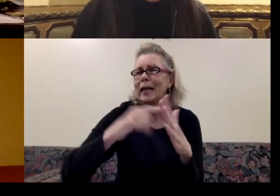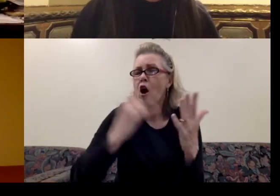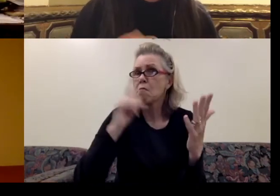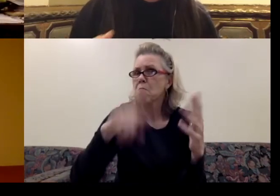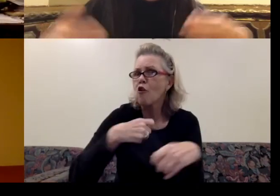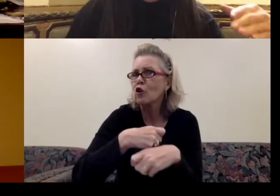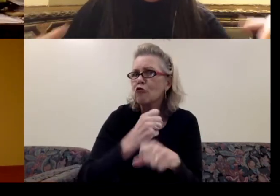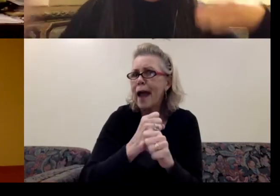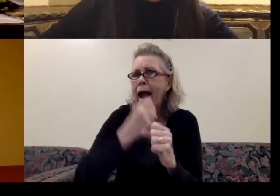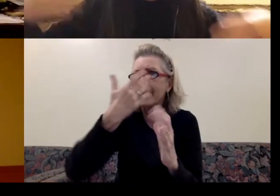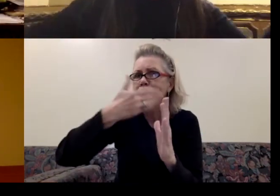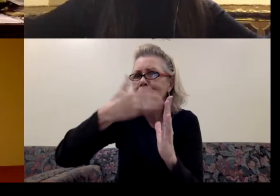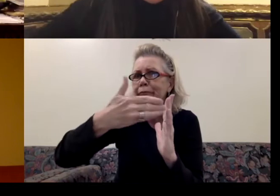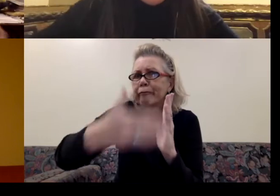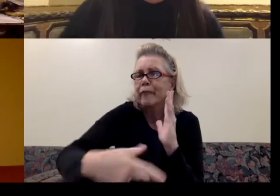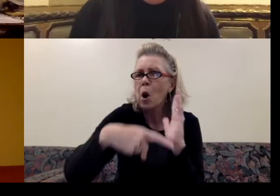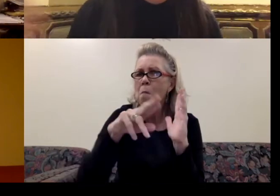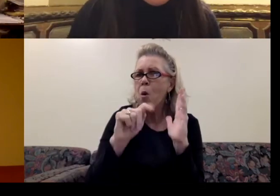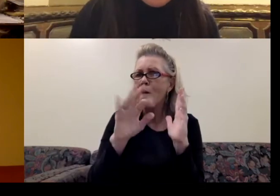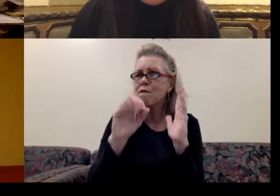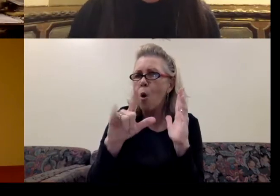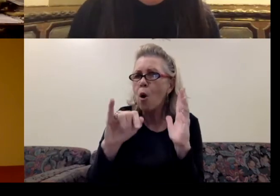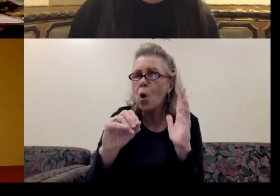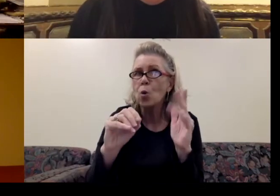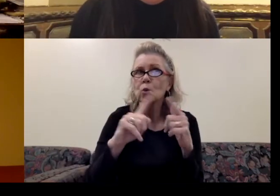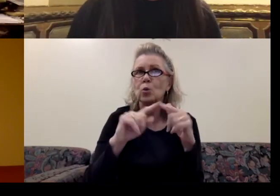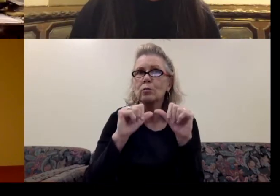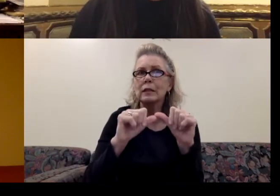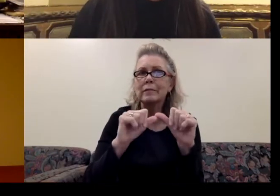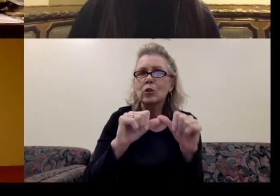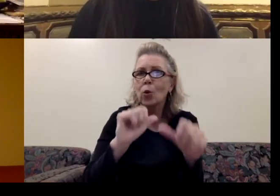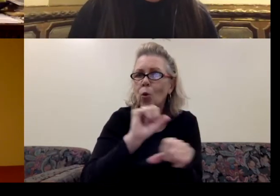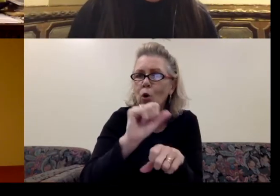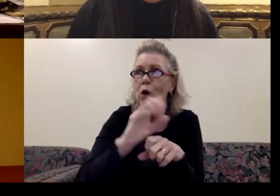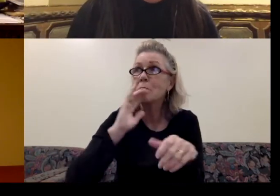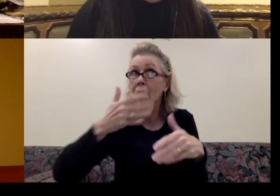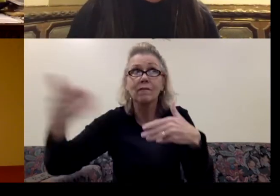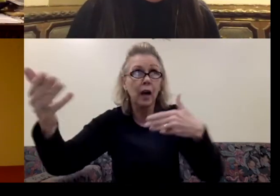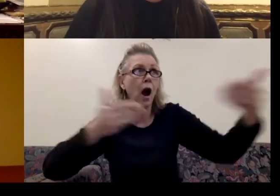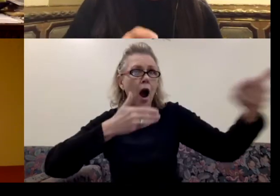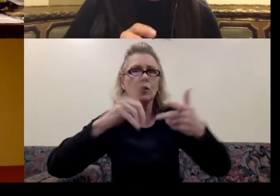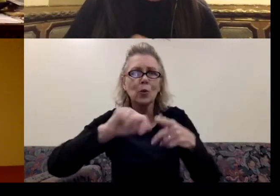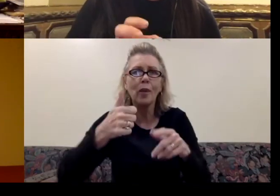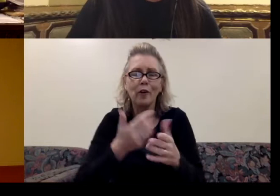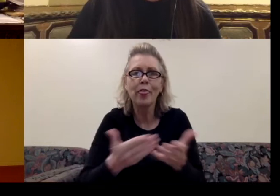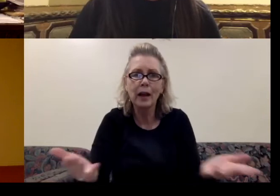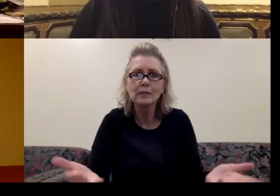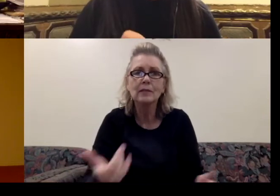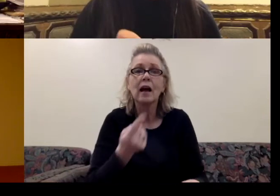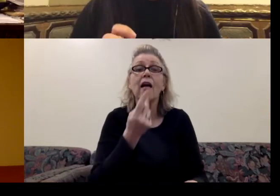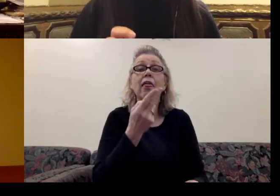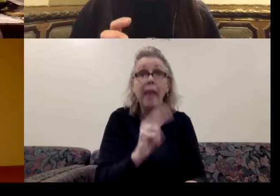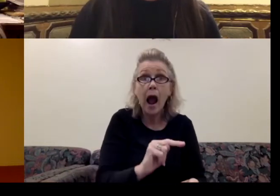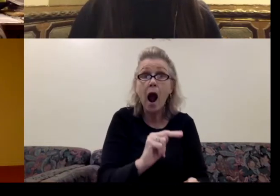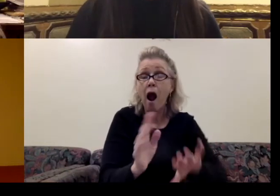in order to keep working and being invited to other things. Then I started doing residencies